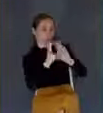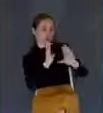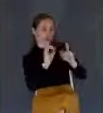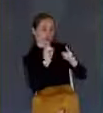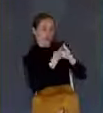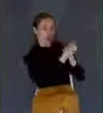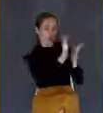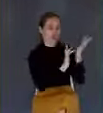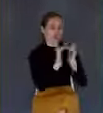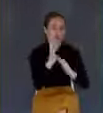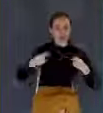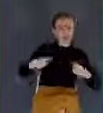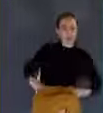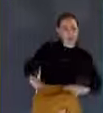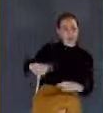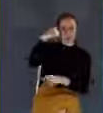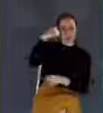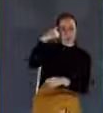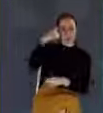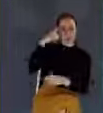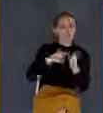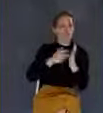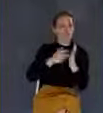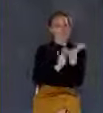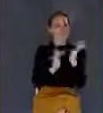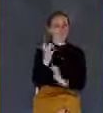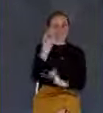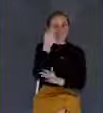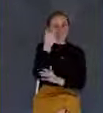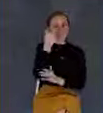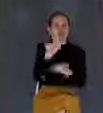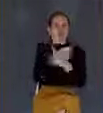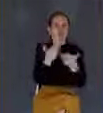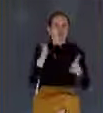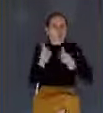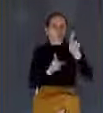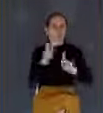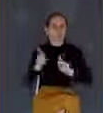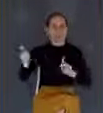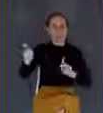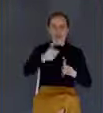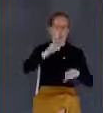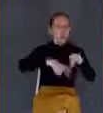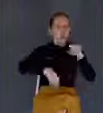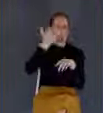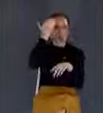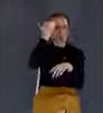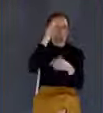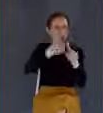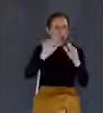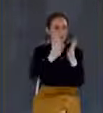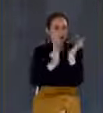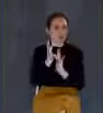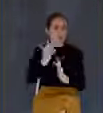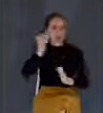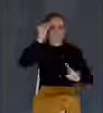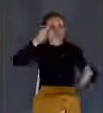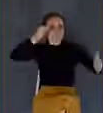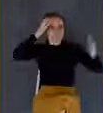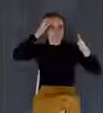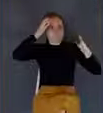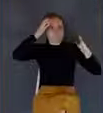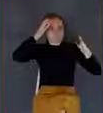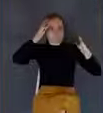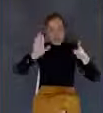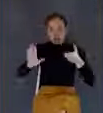earthly ministry. He knew things that no man could know. And when that happened, it was a divine mind that communicated things to the human